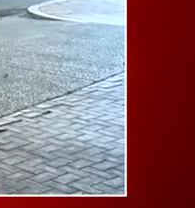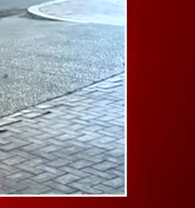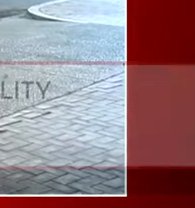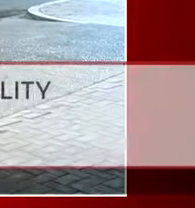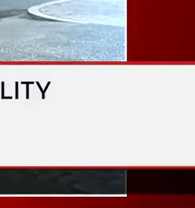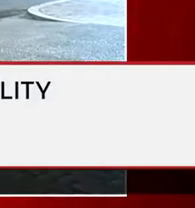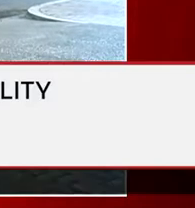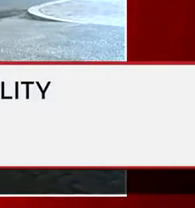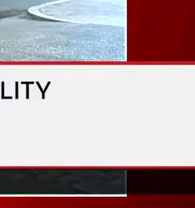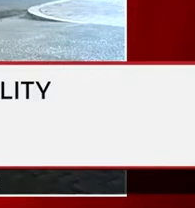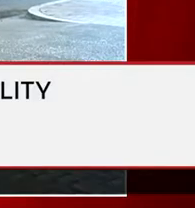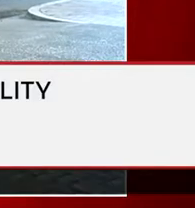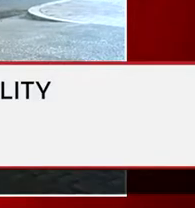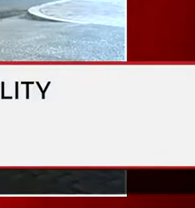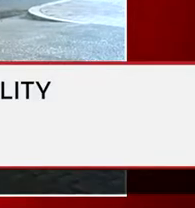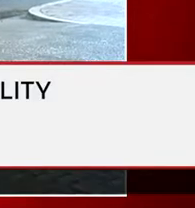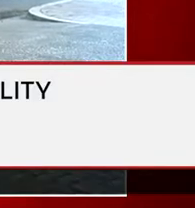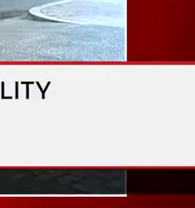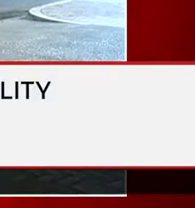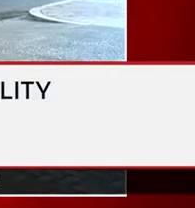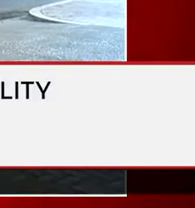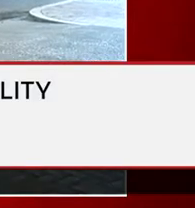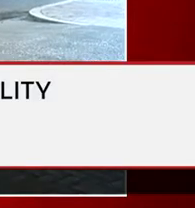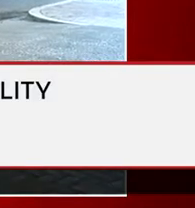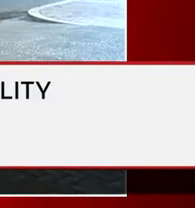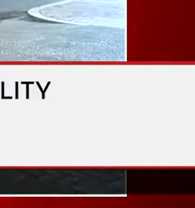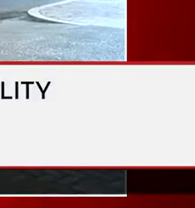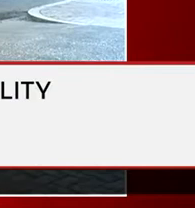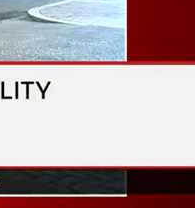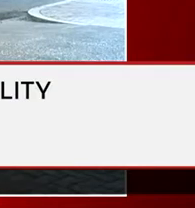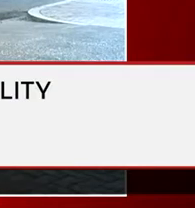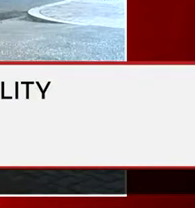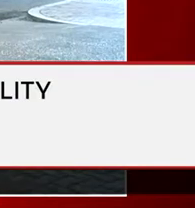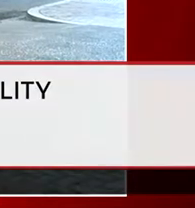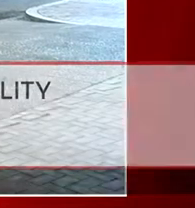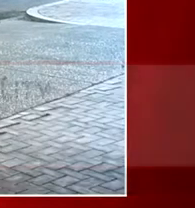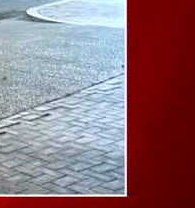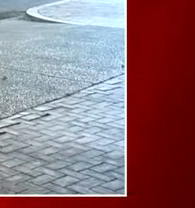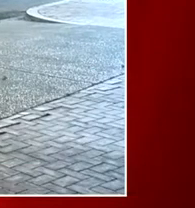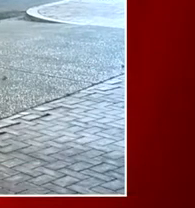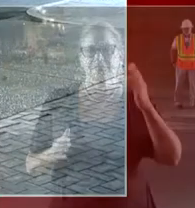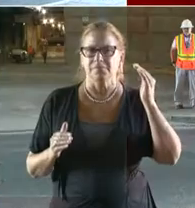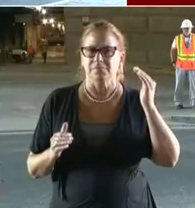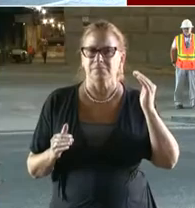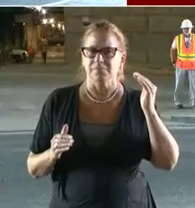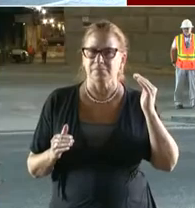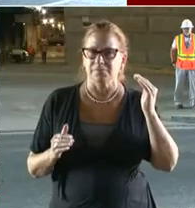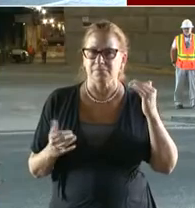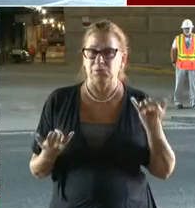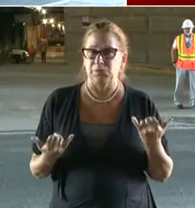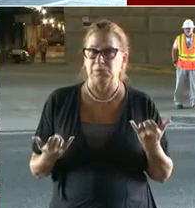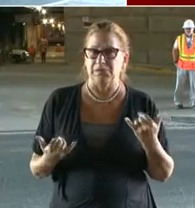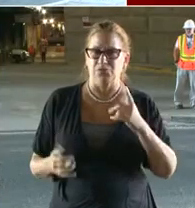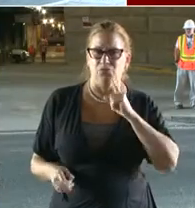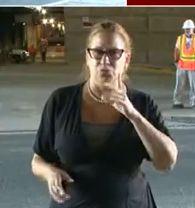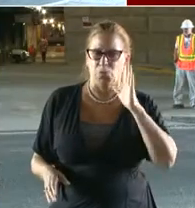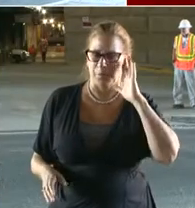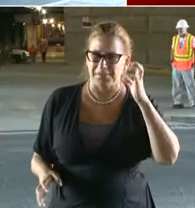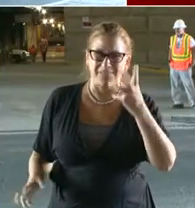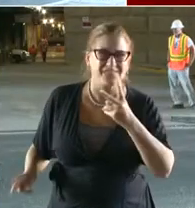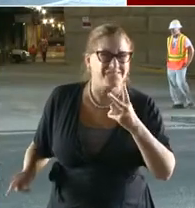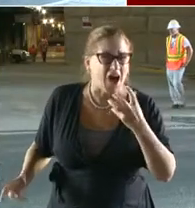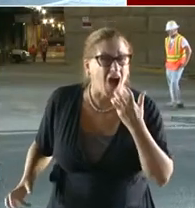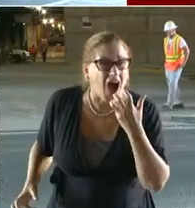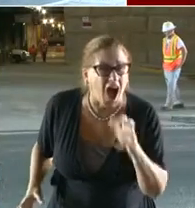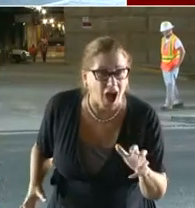Good morning everyone. Thank you for joining us on what's expected to be a very hot and sticky day. My name is Everett Lott and I